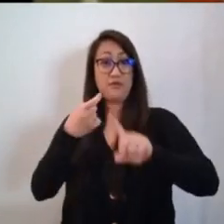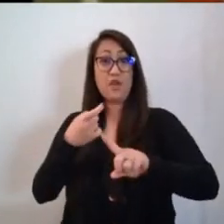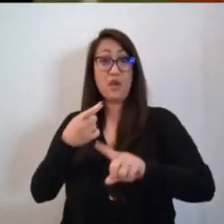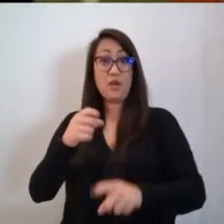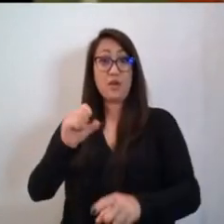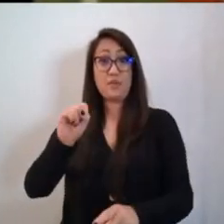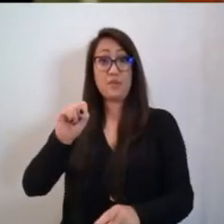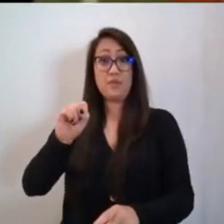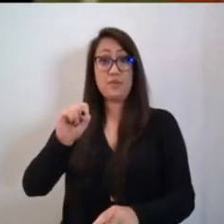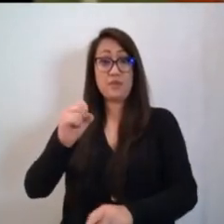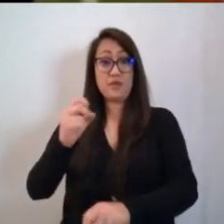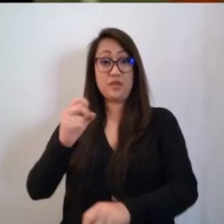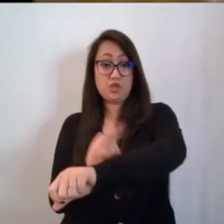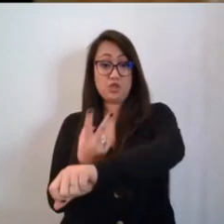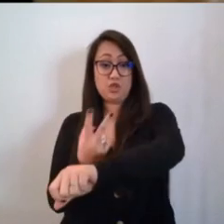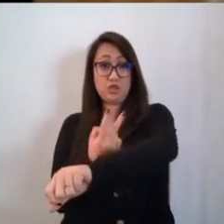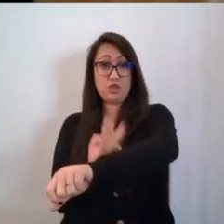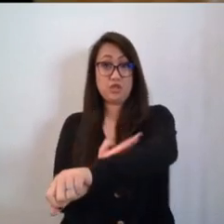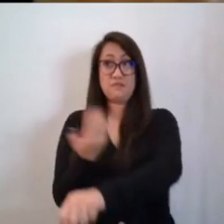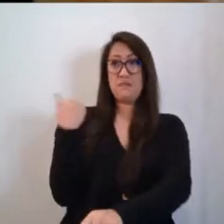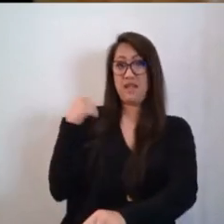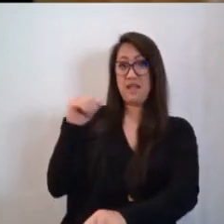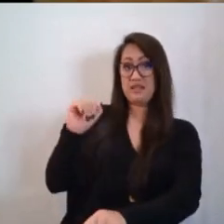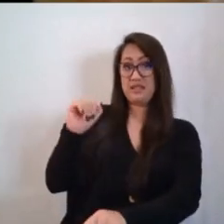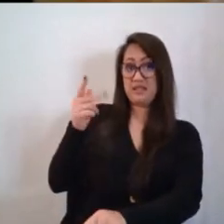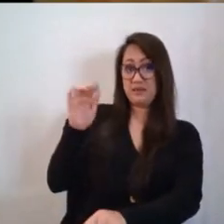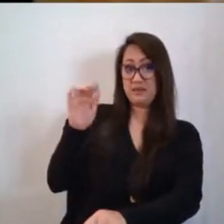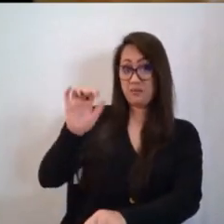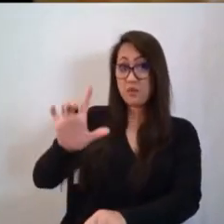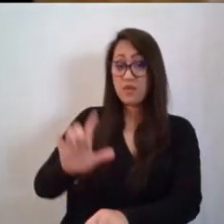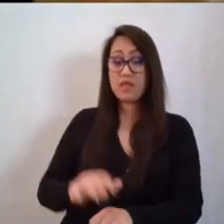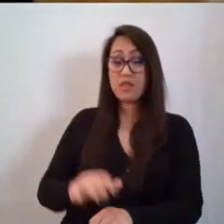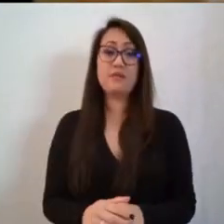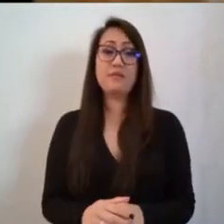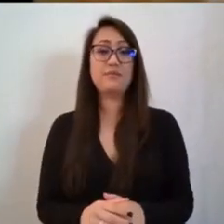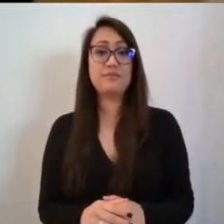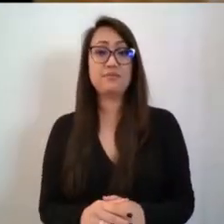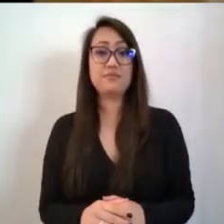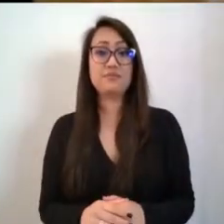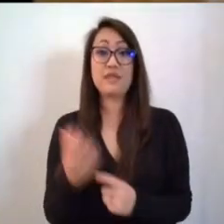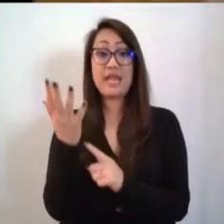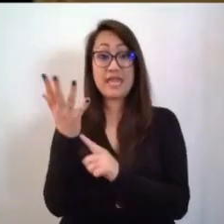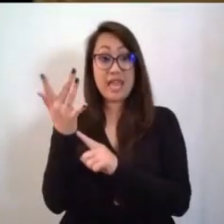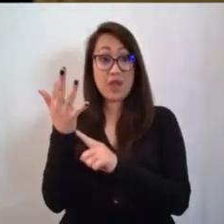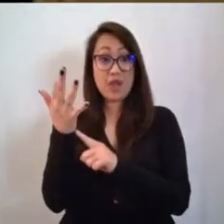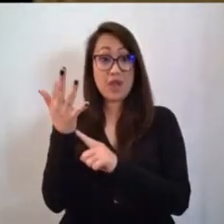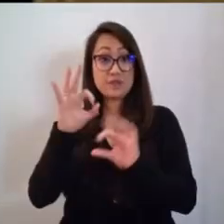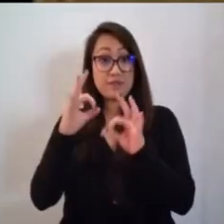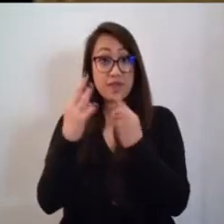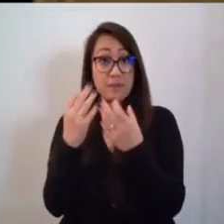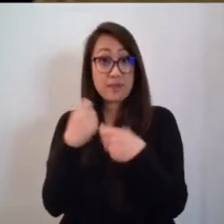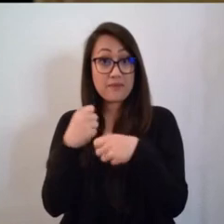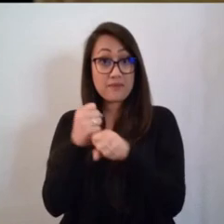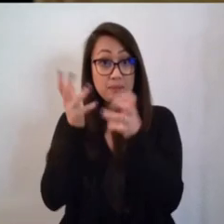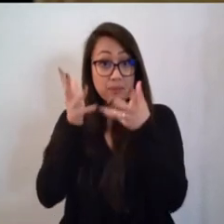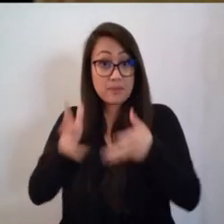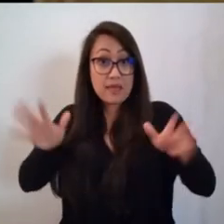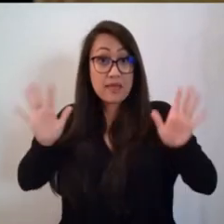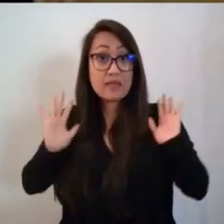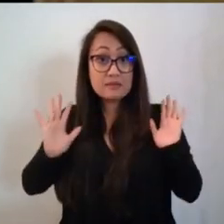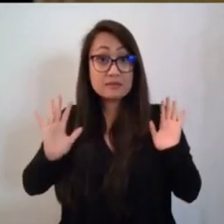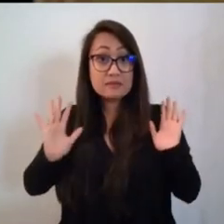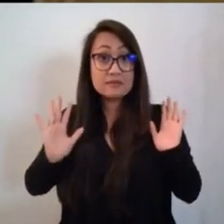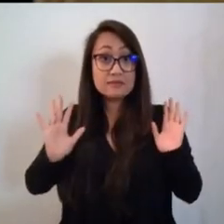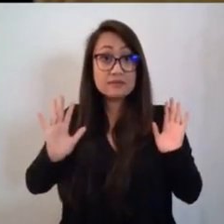sheared in April. He packed candles the family made. He packed linen